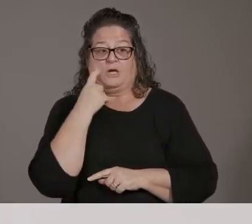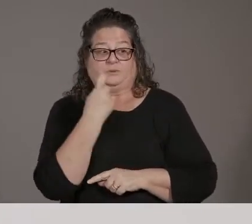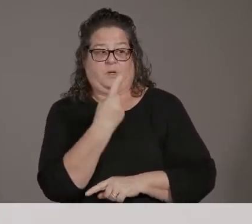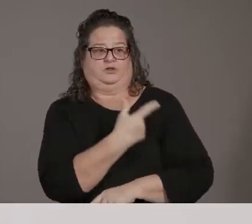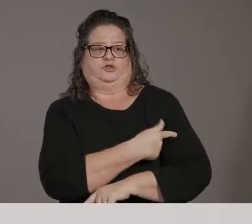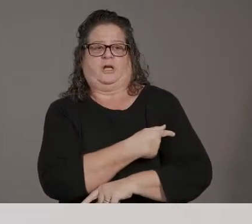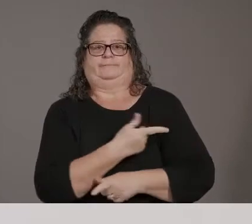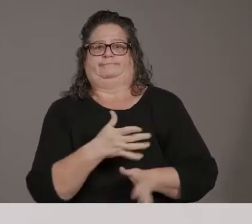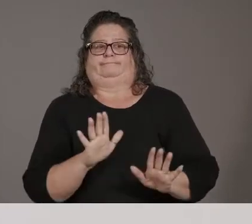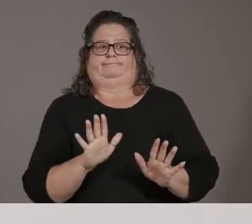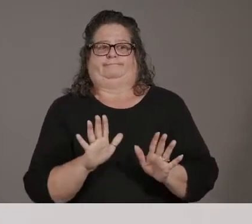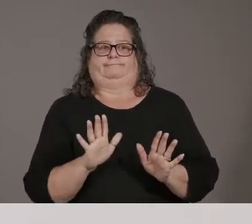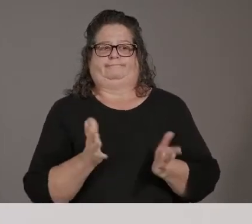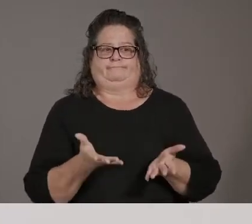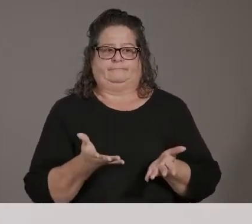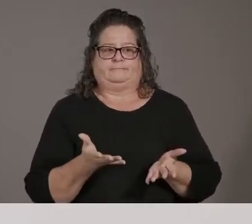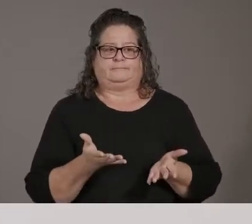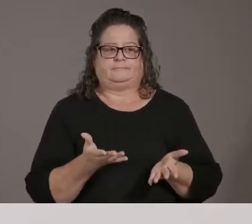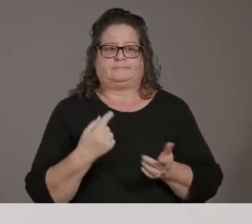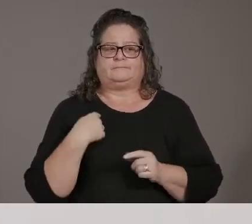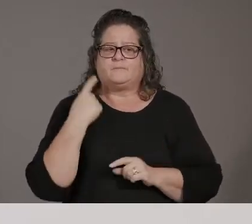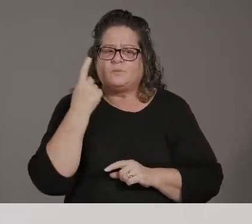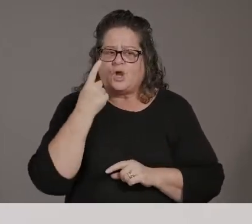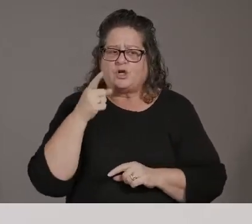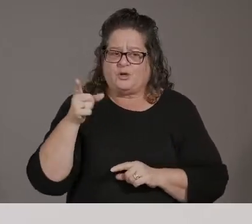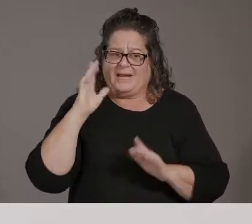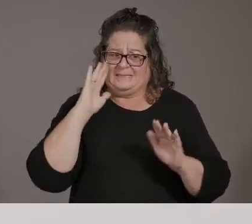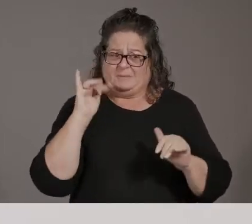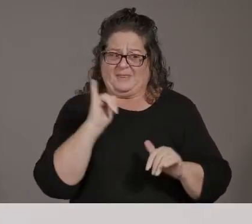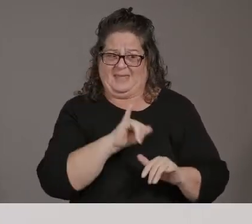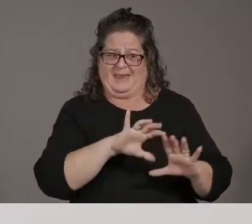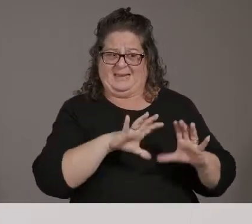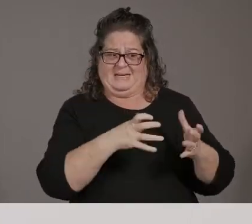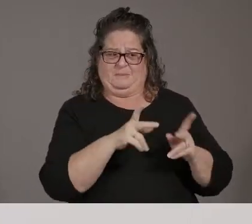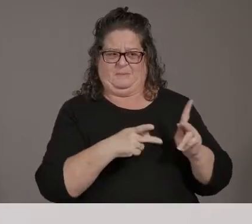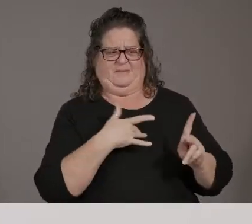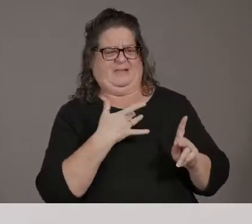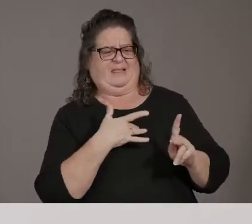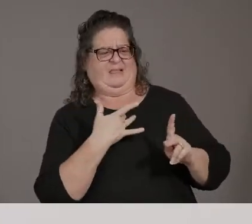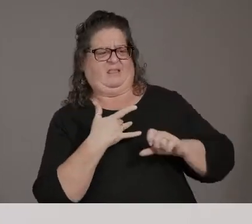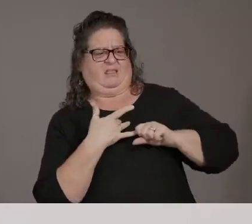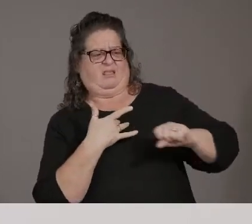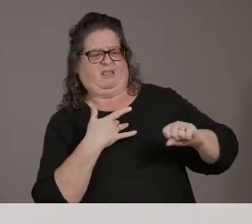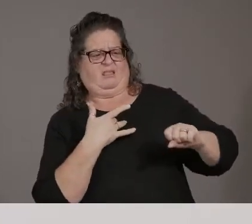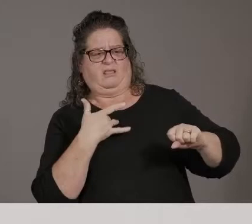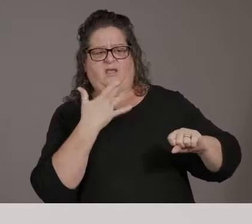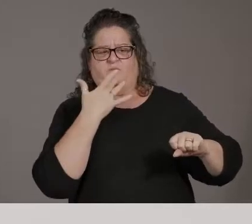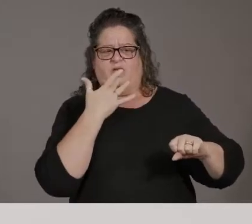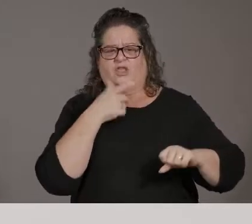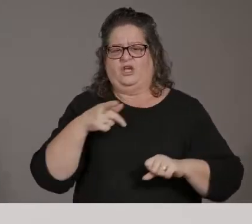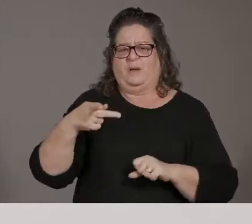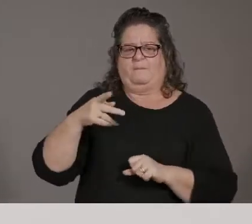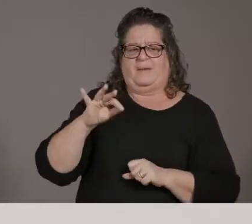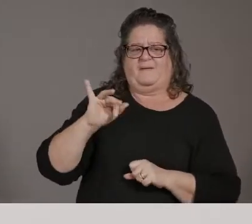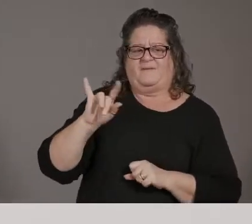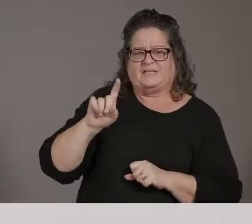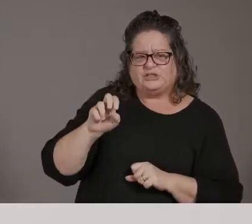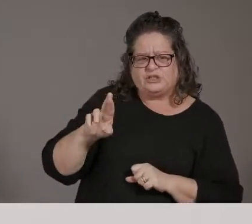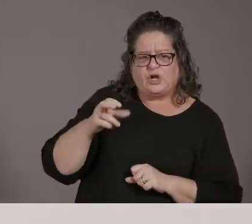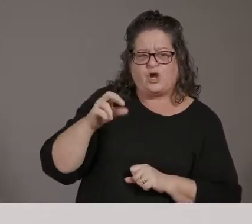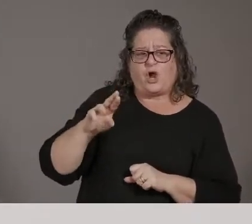expect the pushback from those populations who would maybe rather prefer a Pfizer or Moderna in that case?